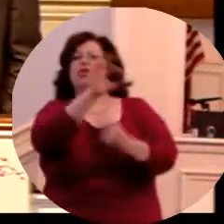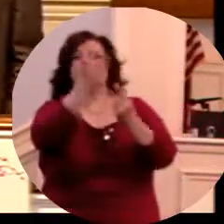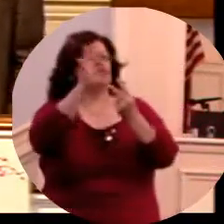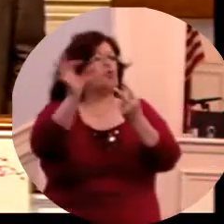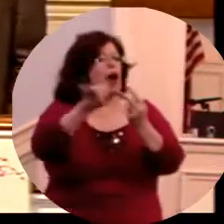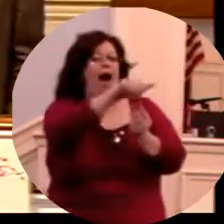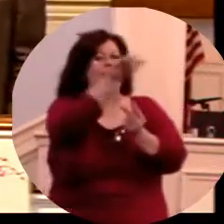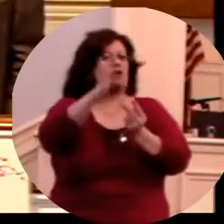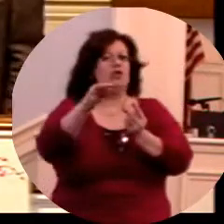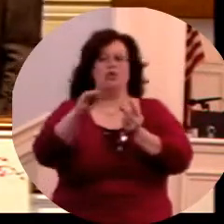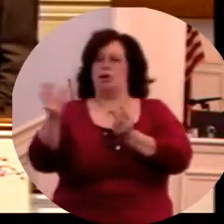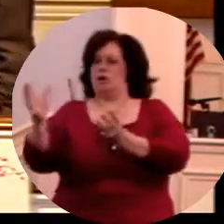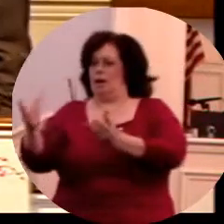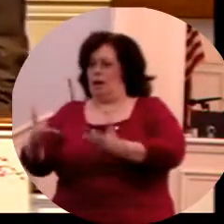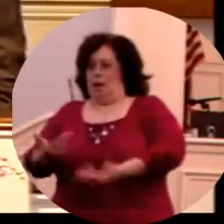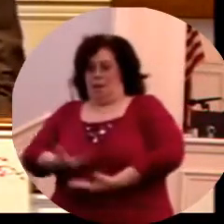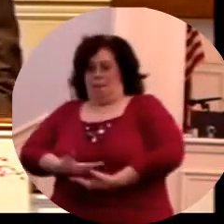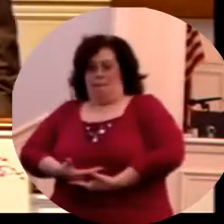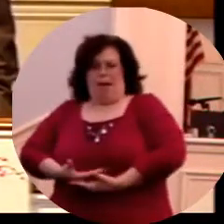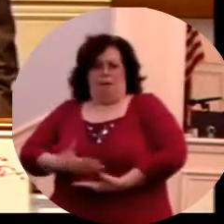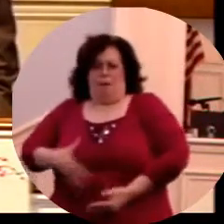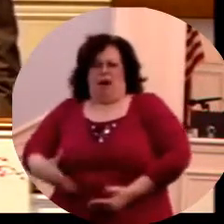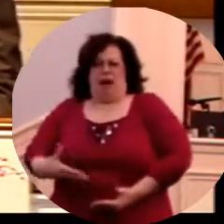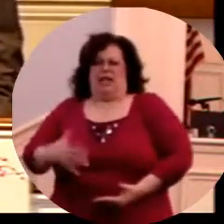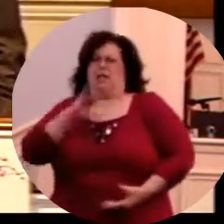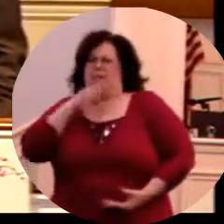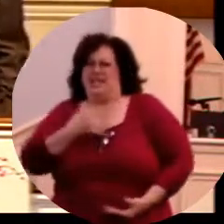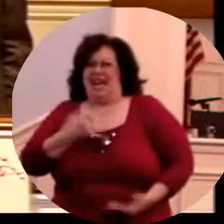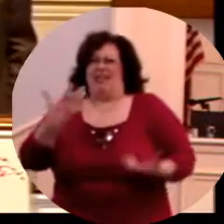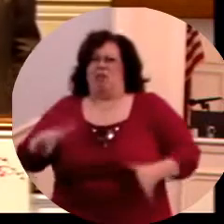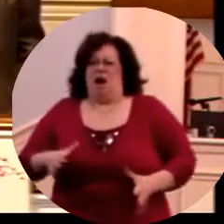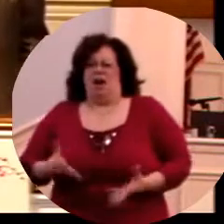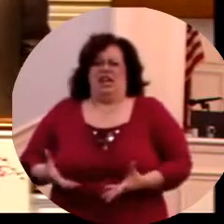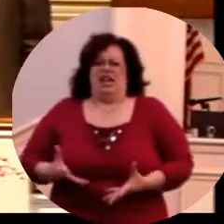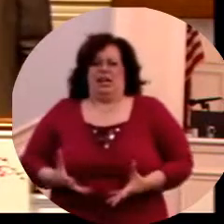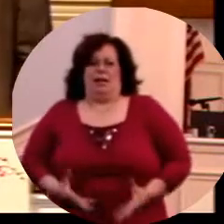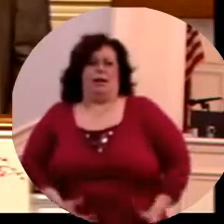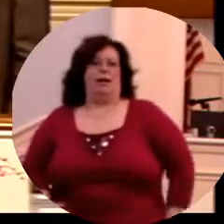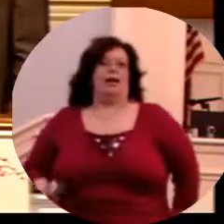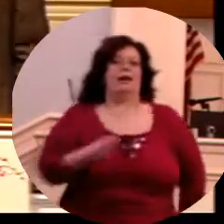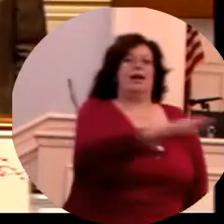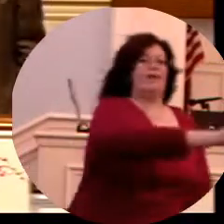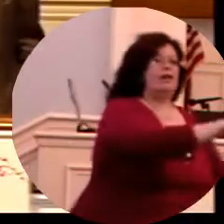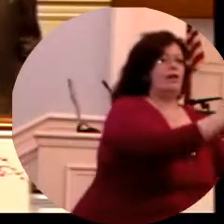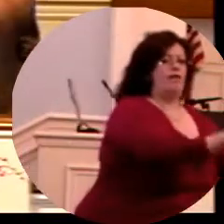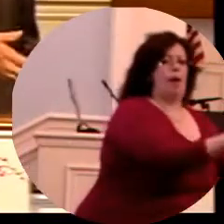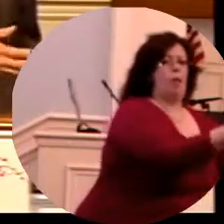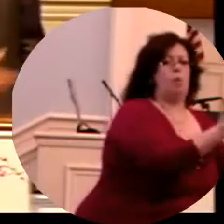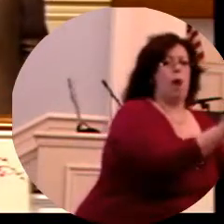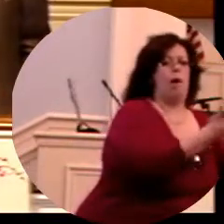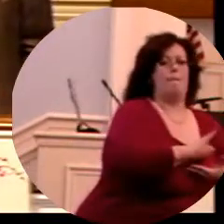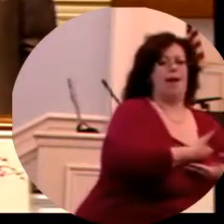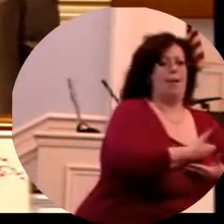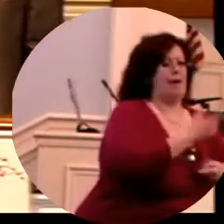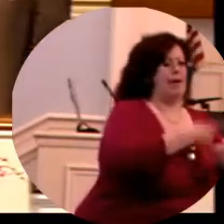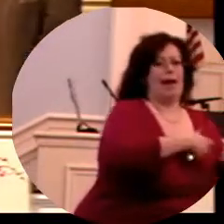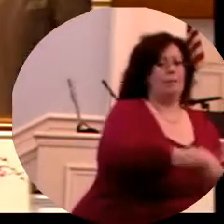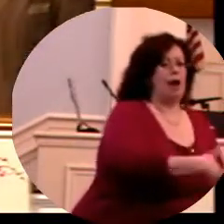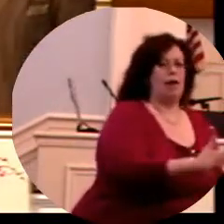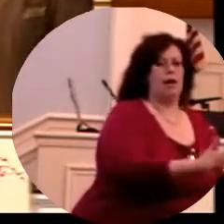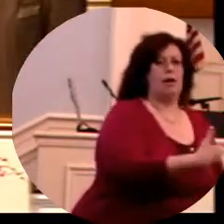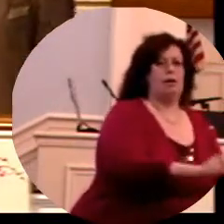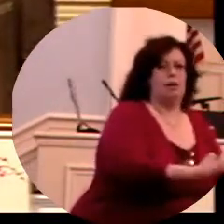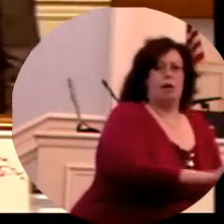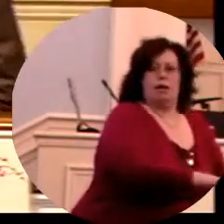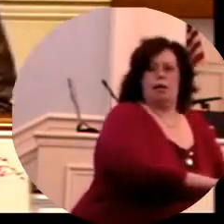somebody to take that child and raise that child than to have it cut in two in my womb, to have it destroyed in my womb. What would